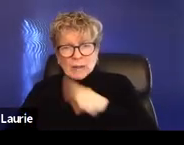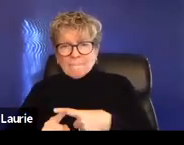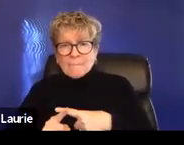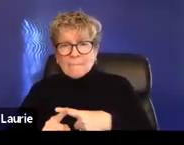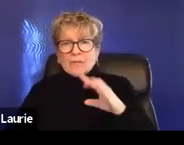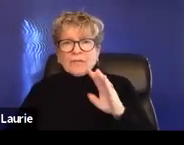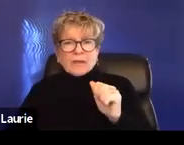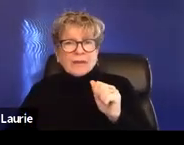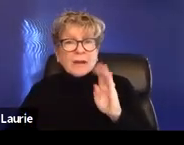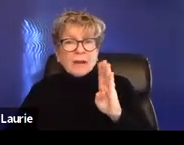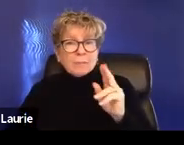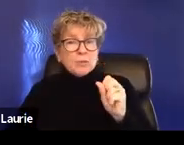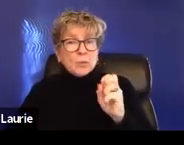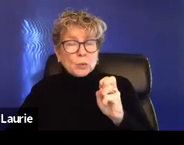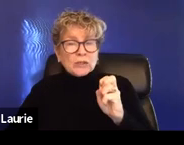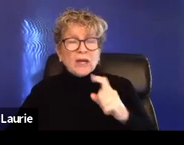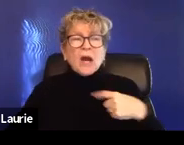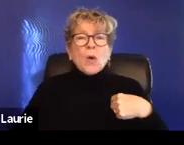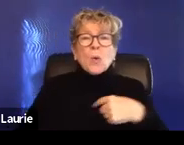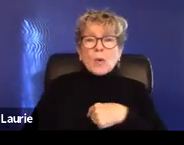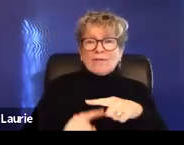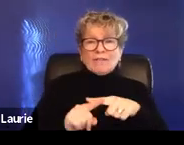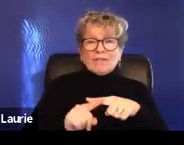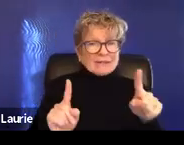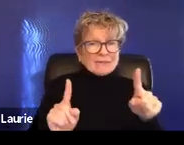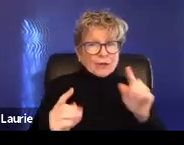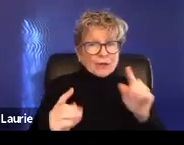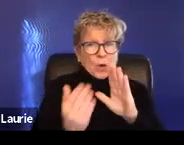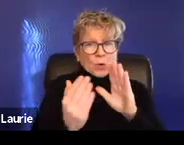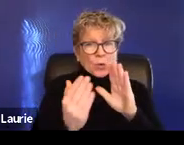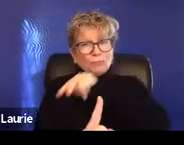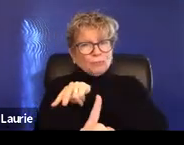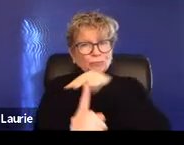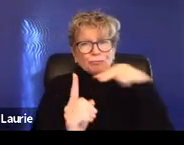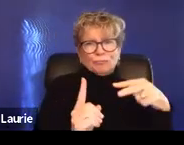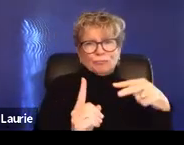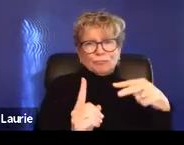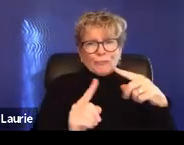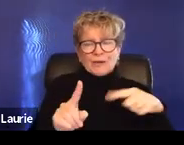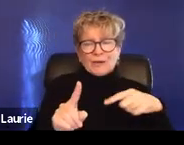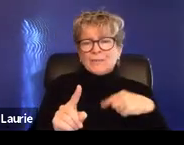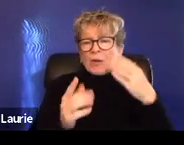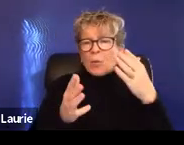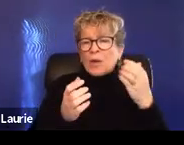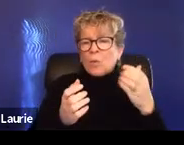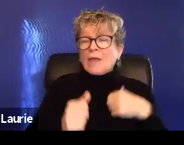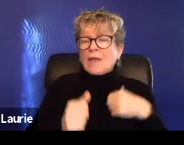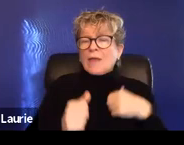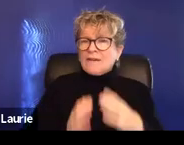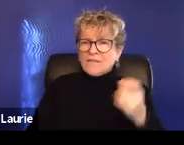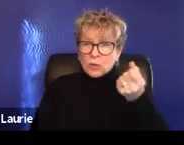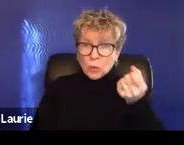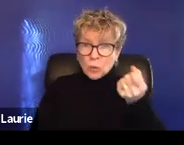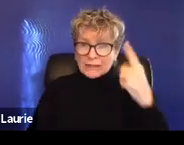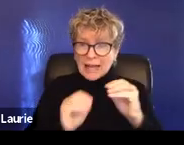different approach to that ourselves because we just want to make sure that that survivor understands that sometimes if you're